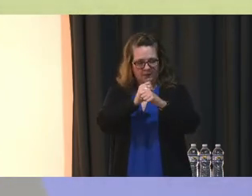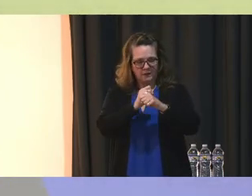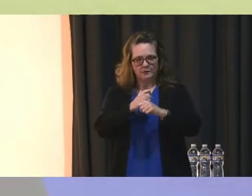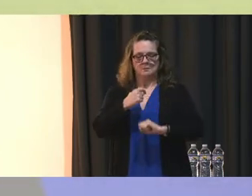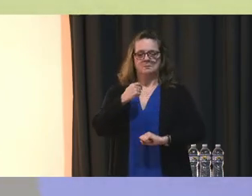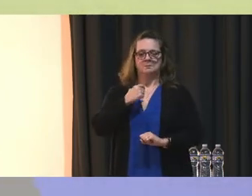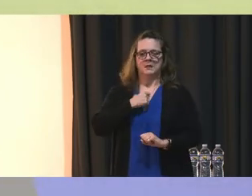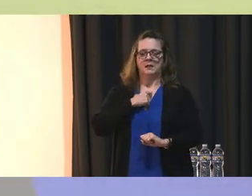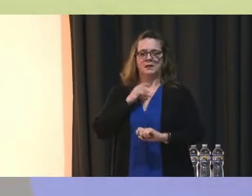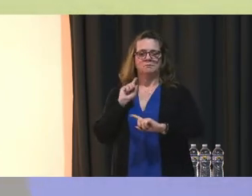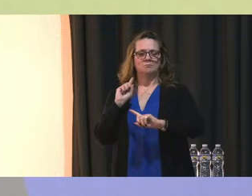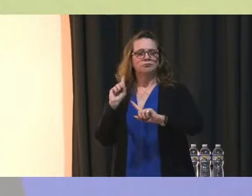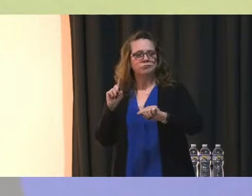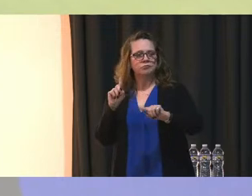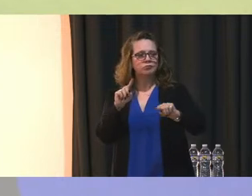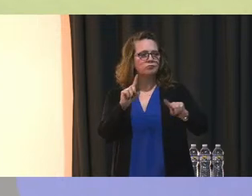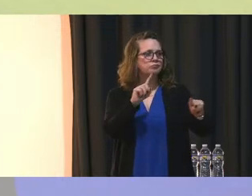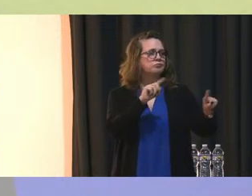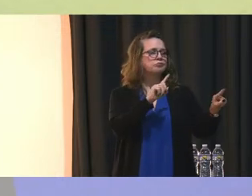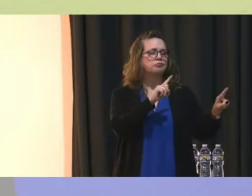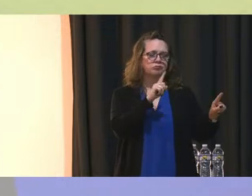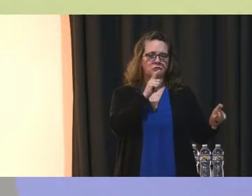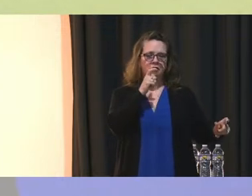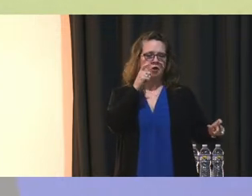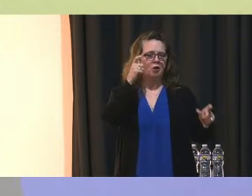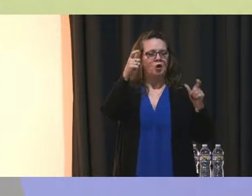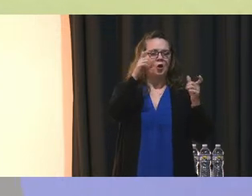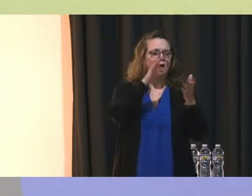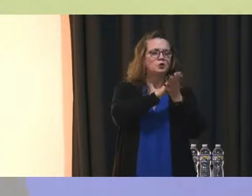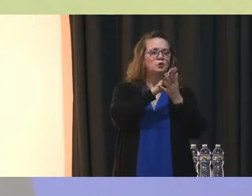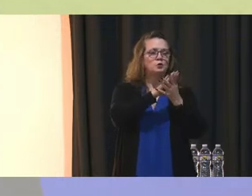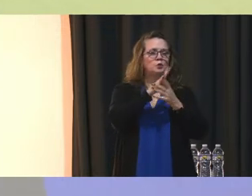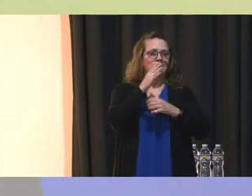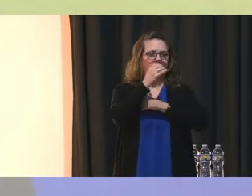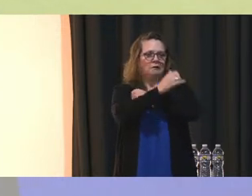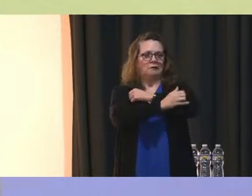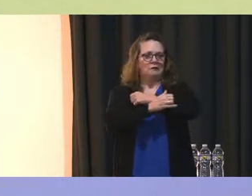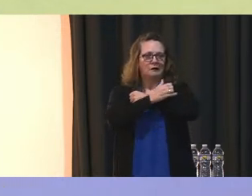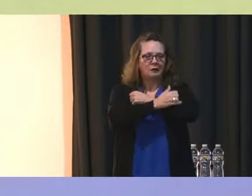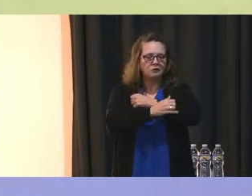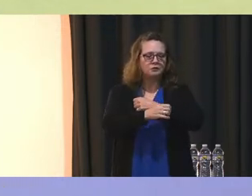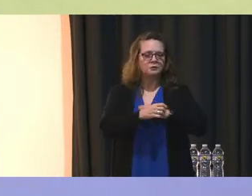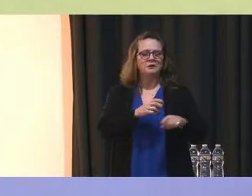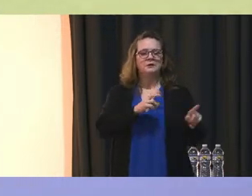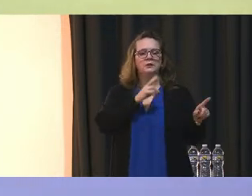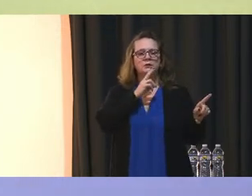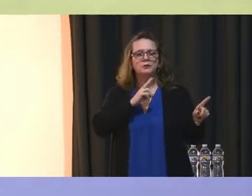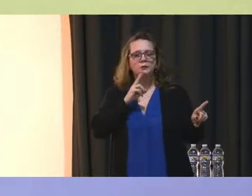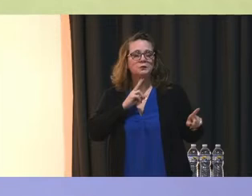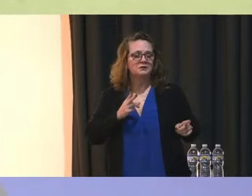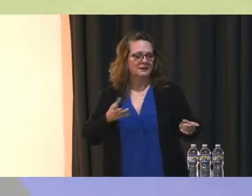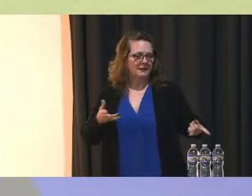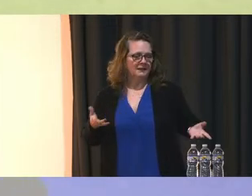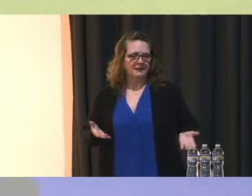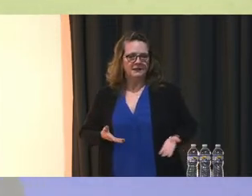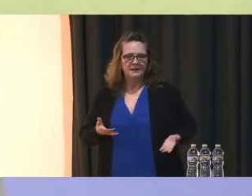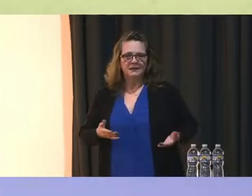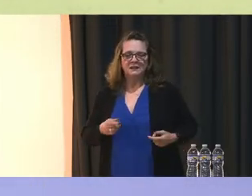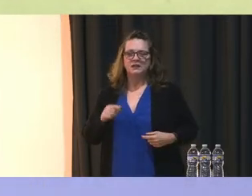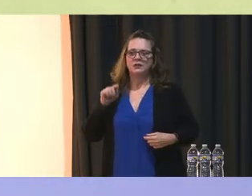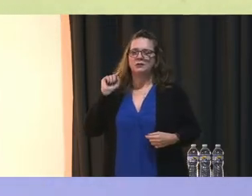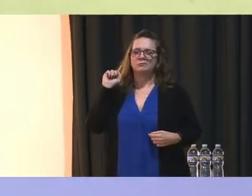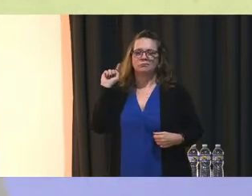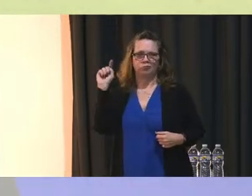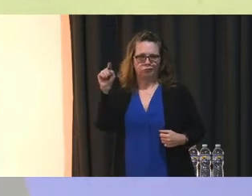in some of the largest school districts in the country In Charlotte and Houston Here, as well as